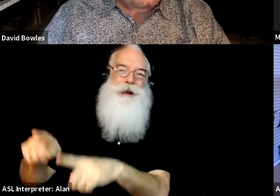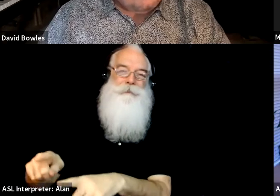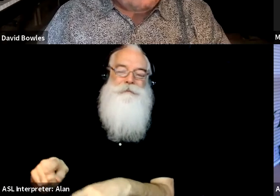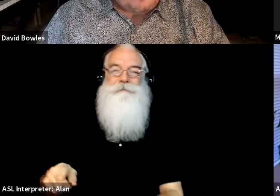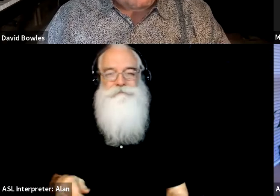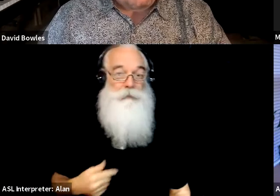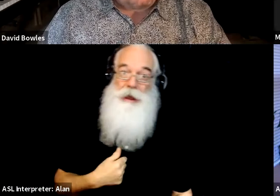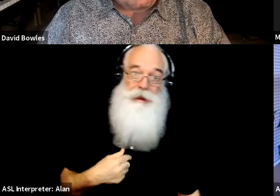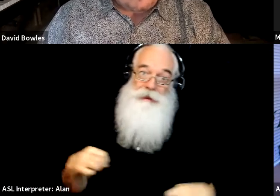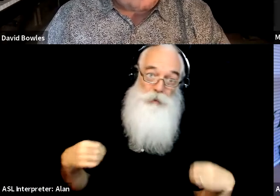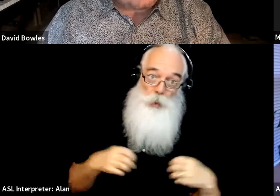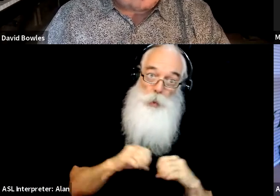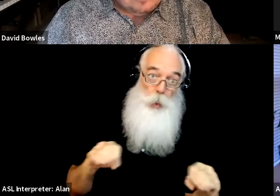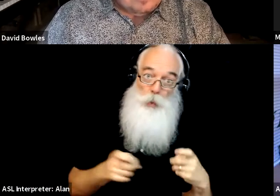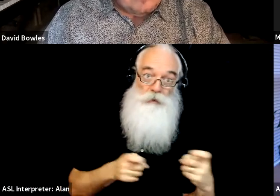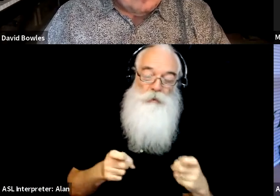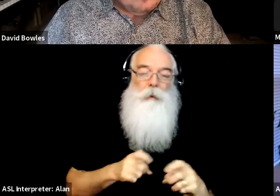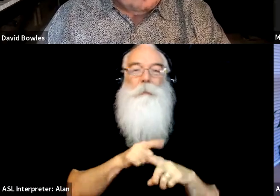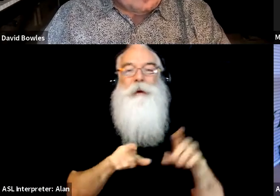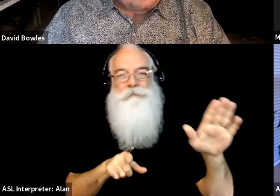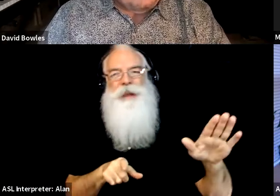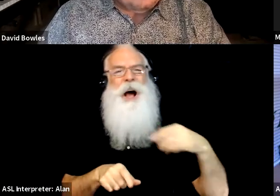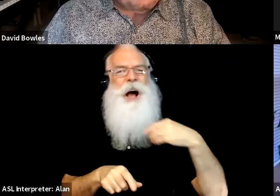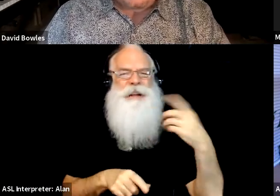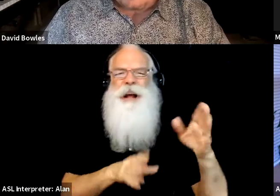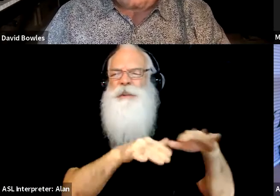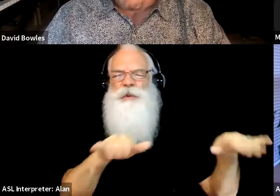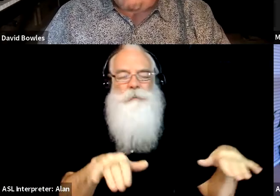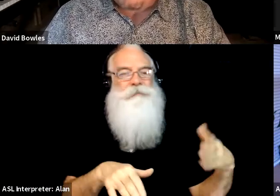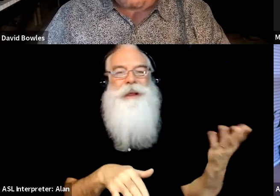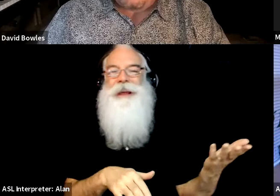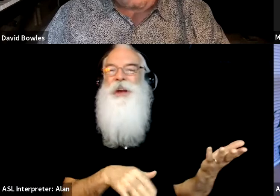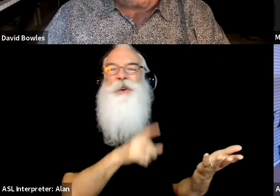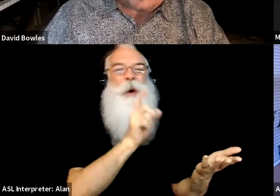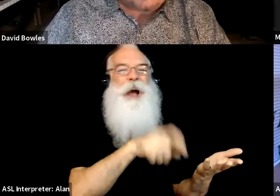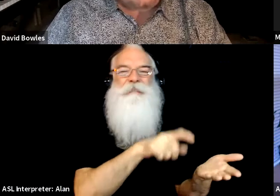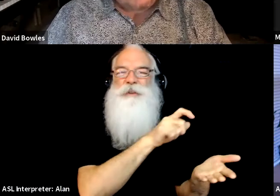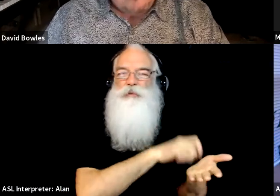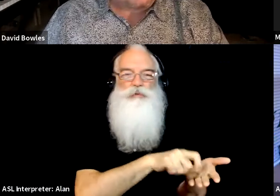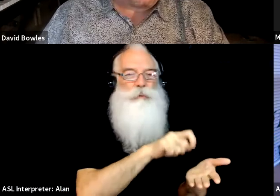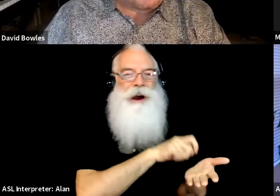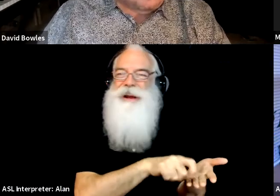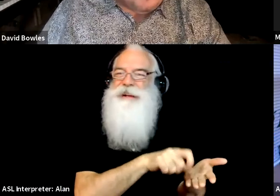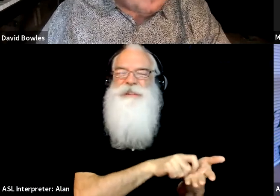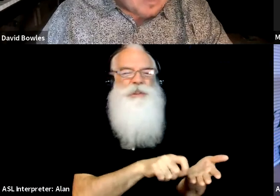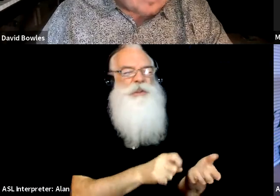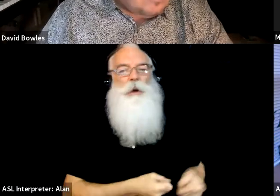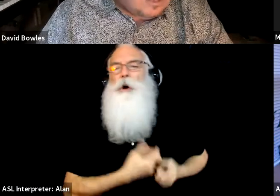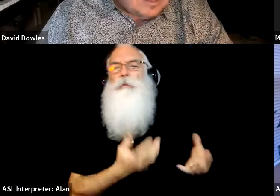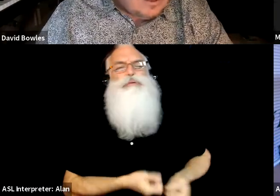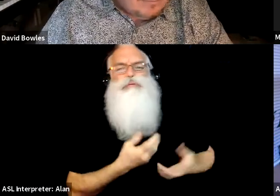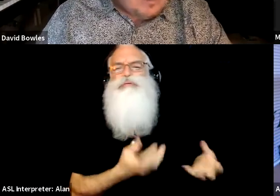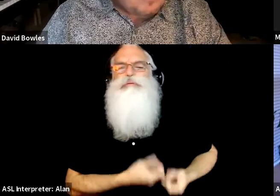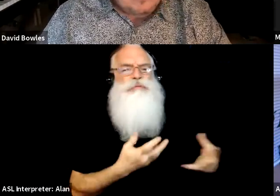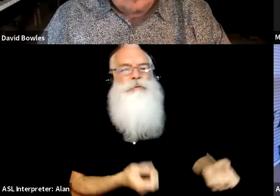there's a certain amount of writing you have to get out of your system that isn't particularly publishable because it's derivative. I mean, it may be actually